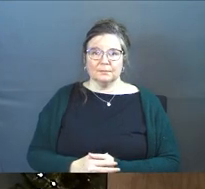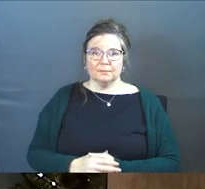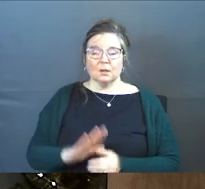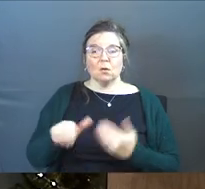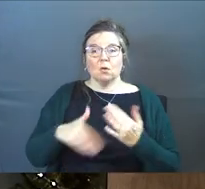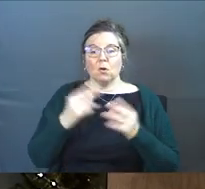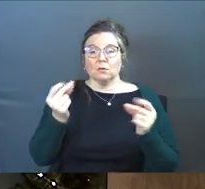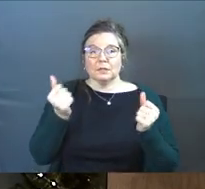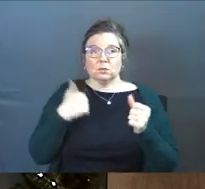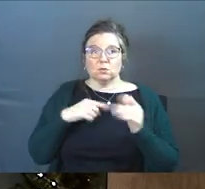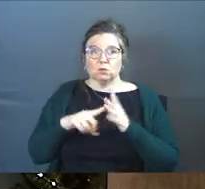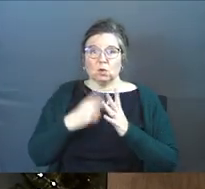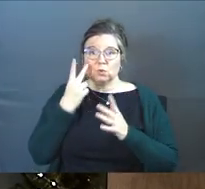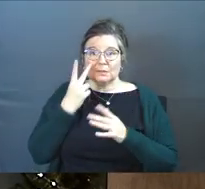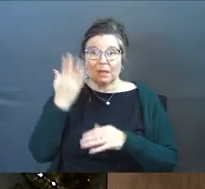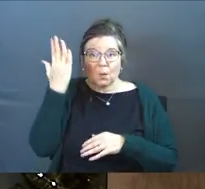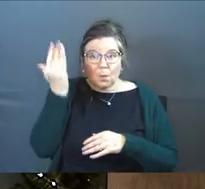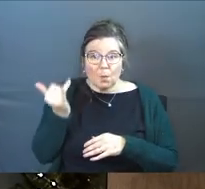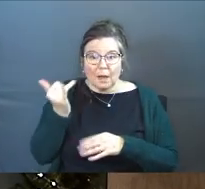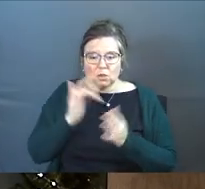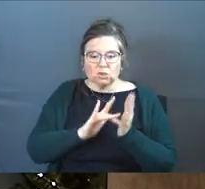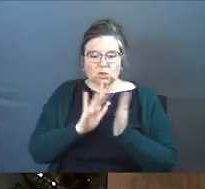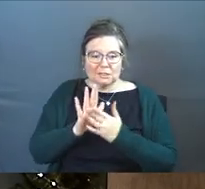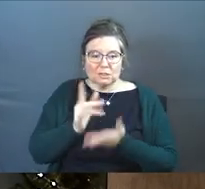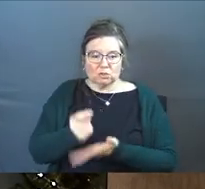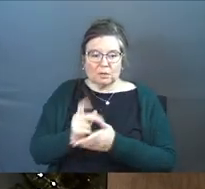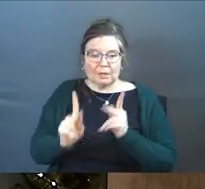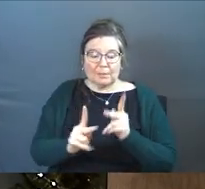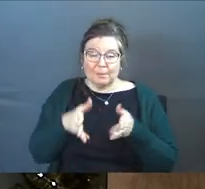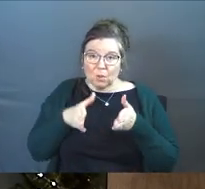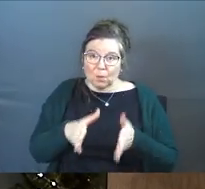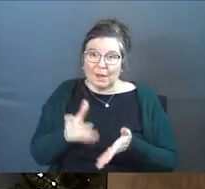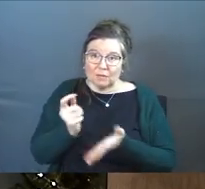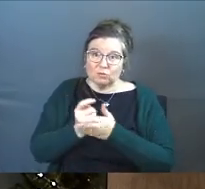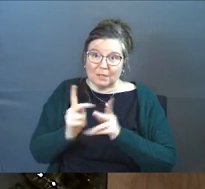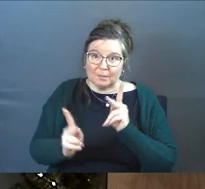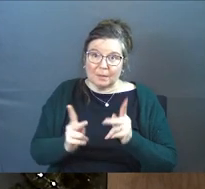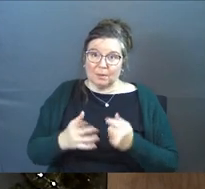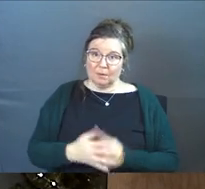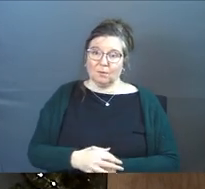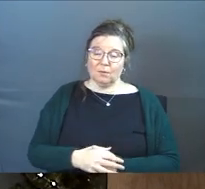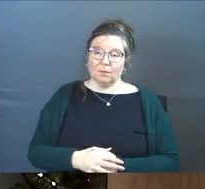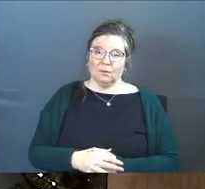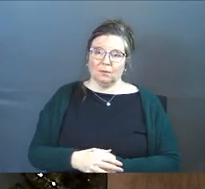And all of a sudden you start to see why Jesus treated people the way he treated them.